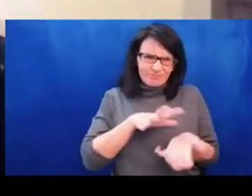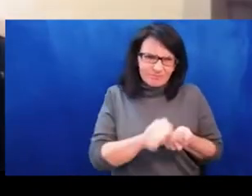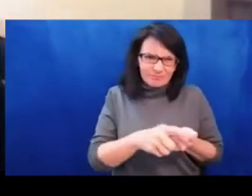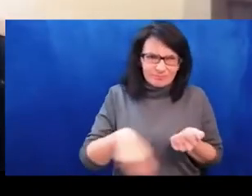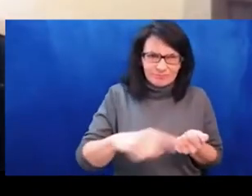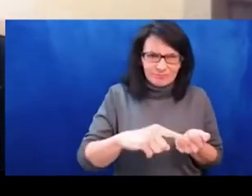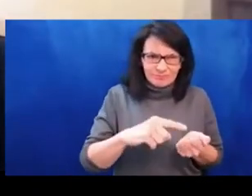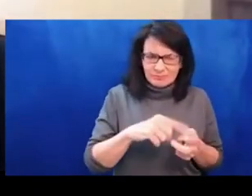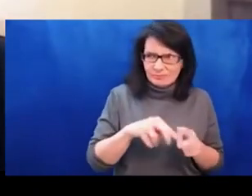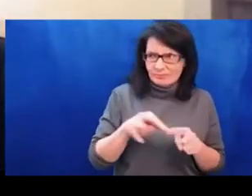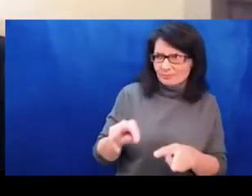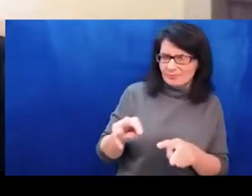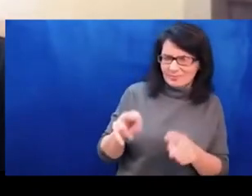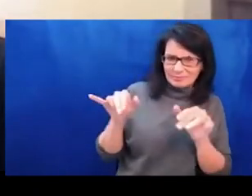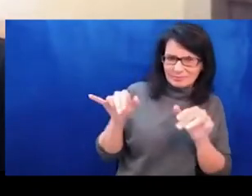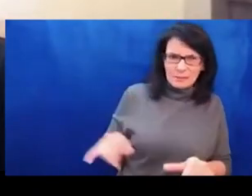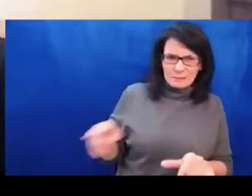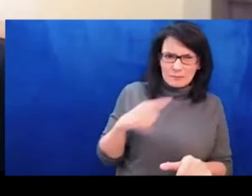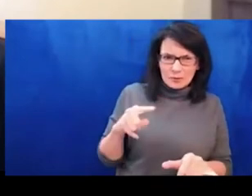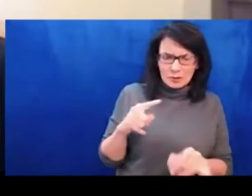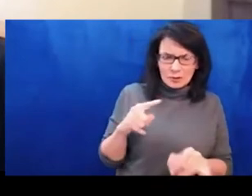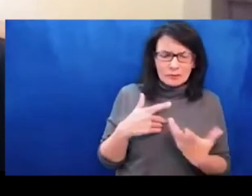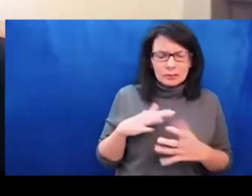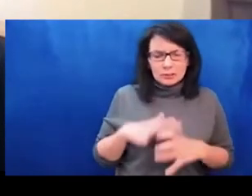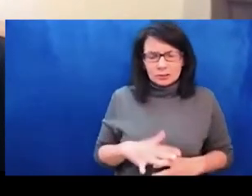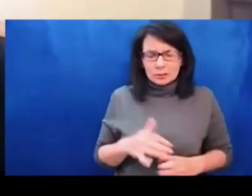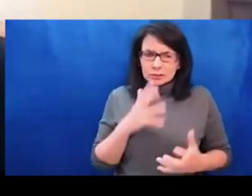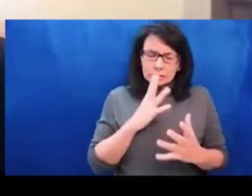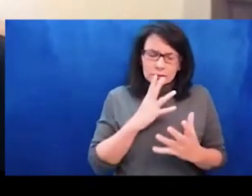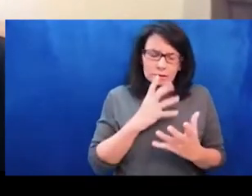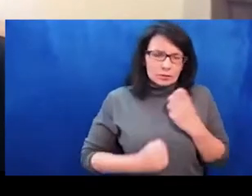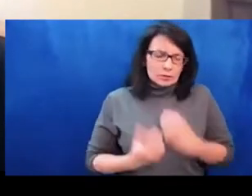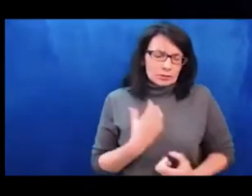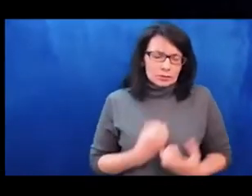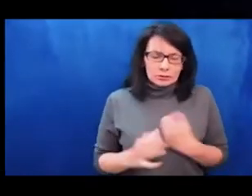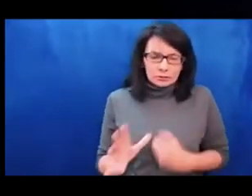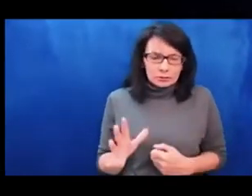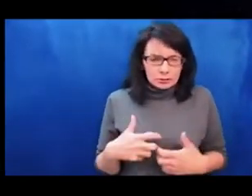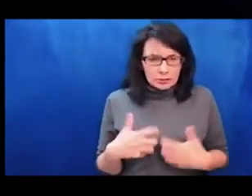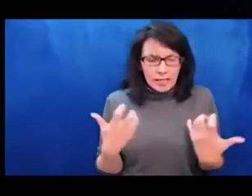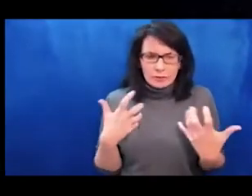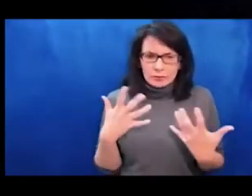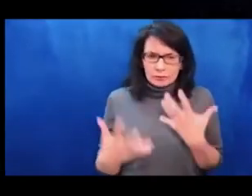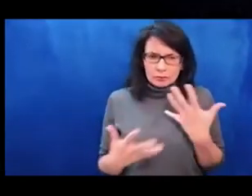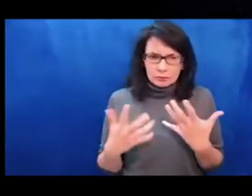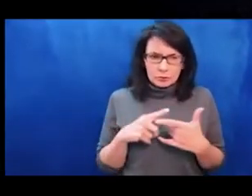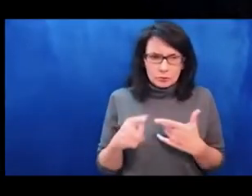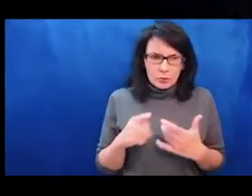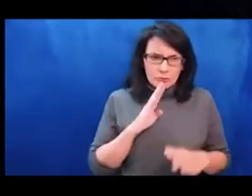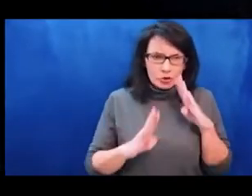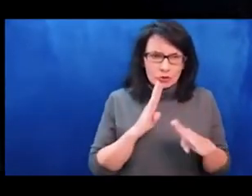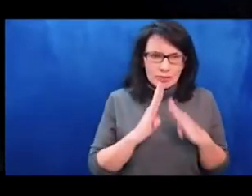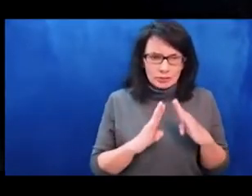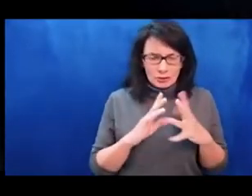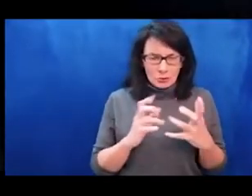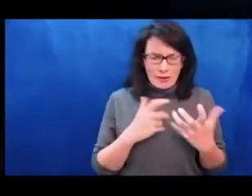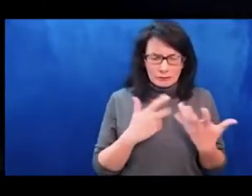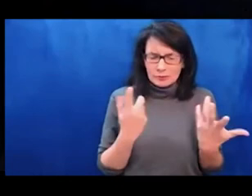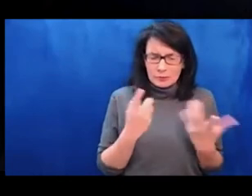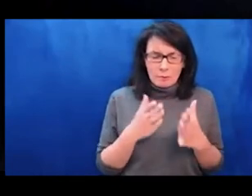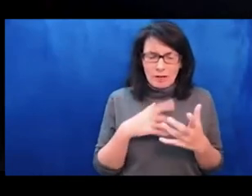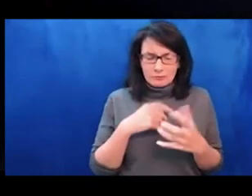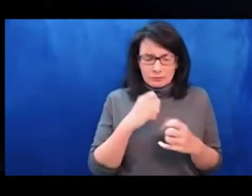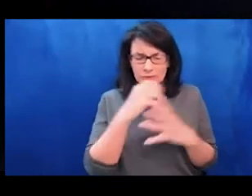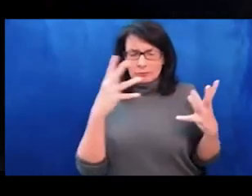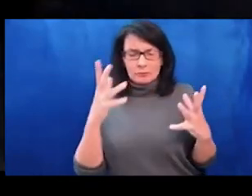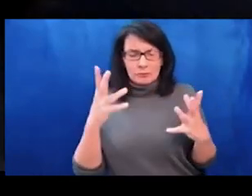her page as a way to, of just staying informed about the matter. Thank you so much. That's such an important resource. By